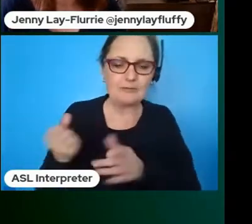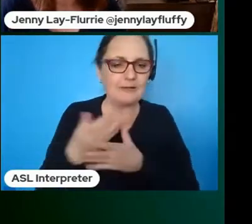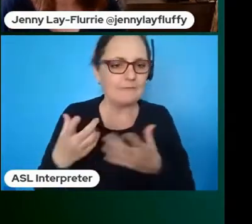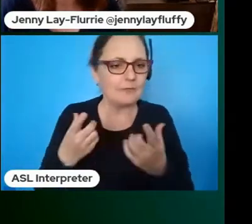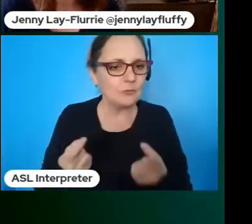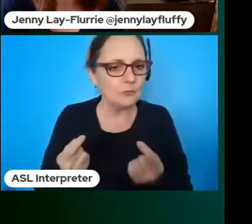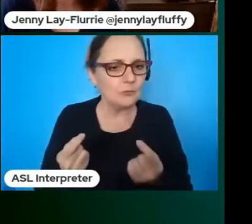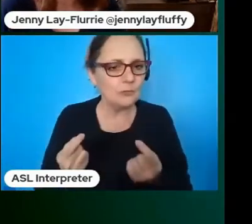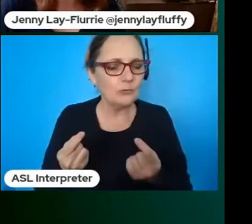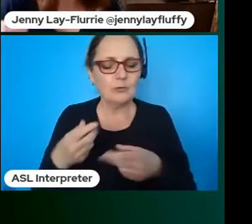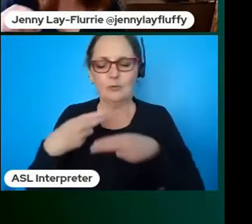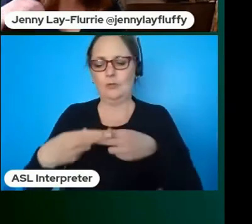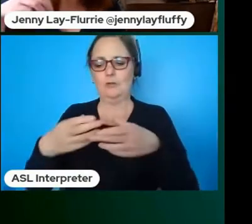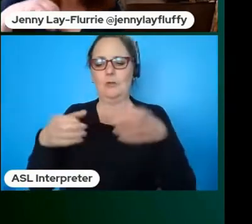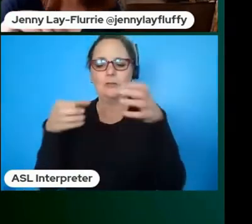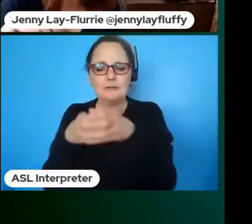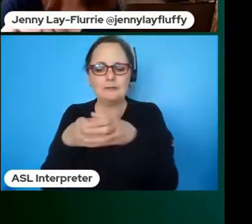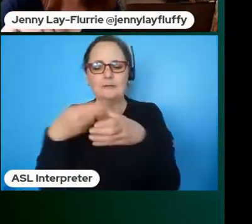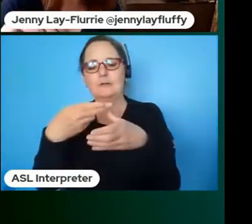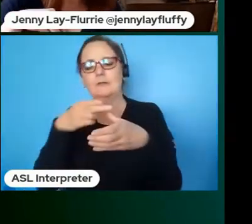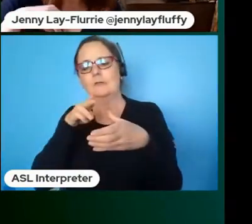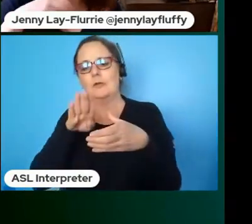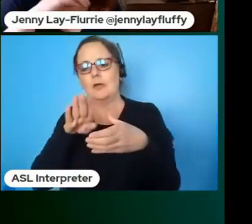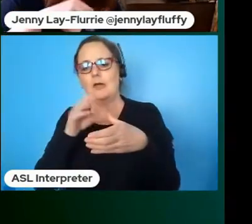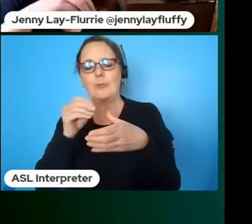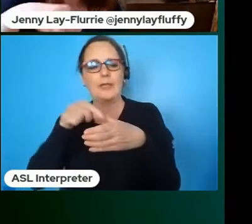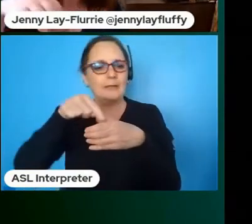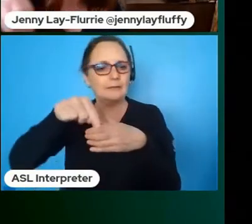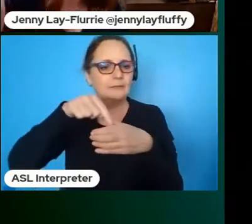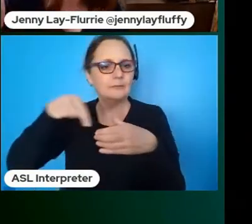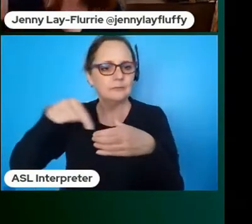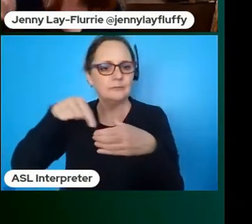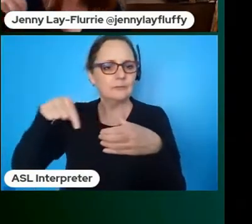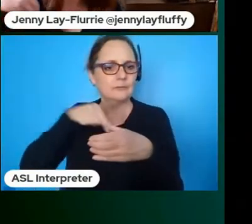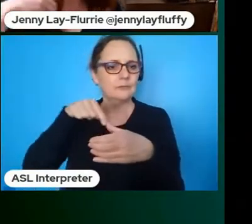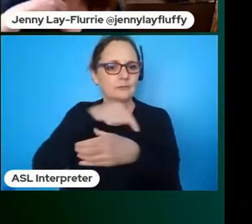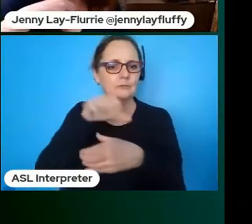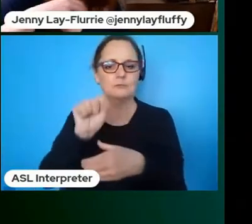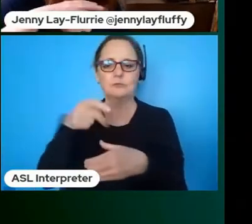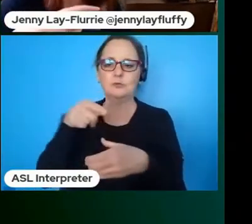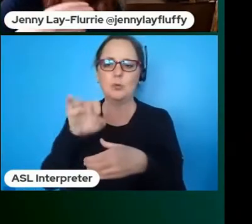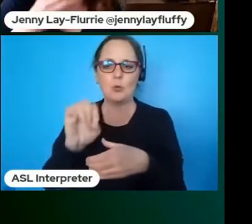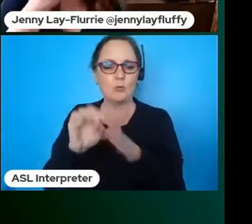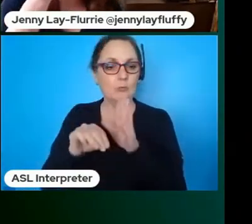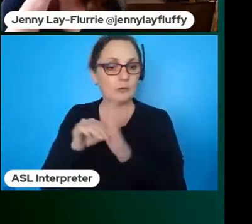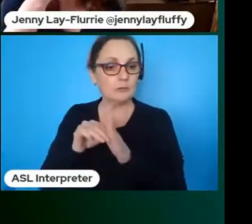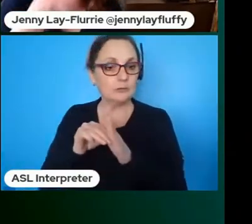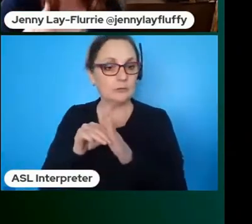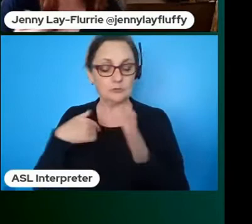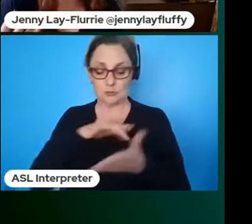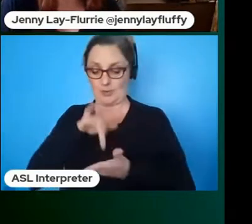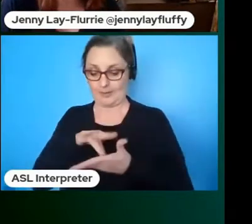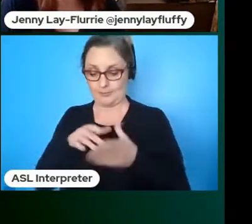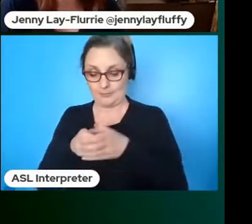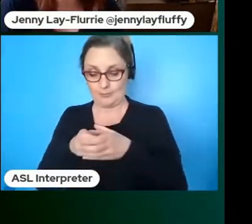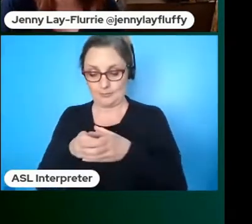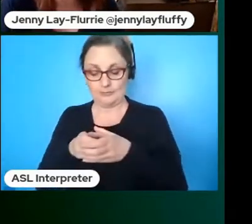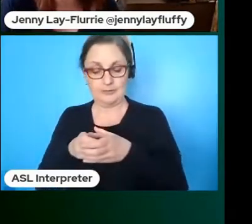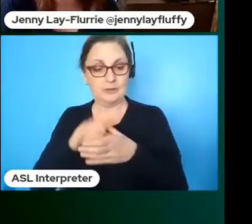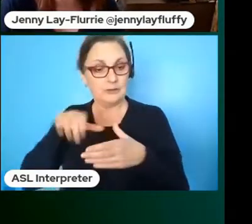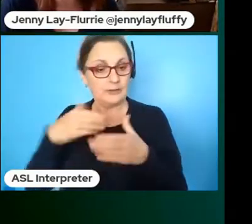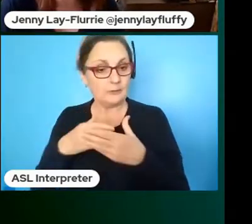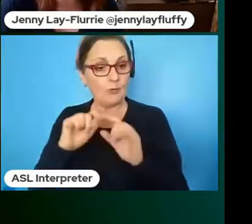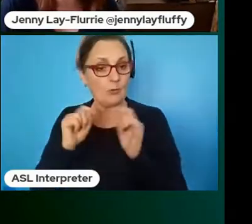and spoke model and what we have is a core excellence in the middle but every team works with me in partnership as part of my accessibility